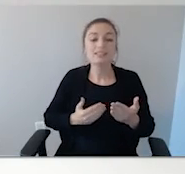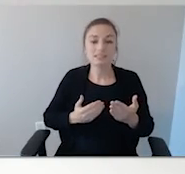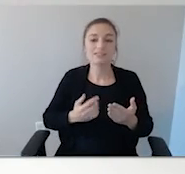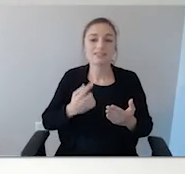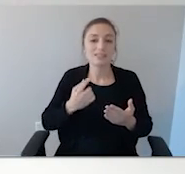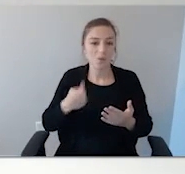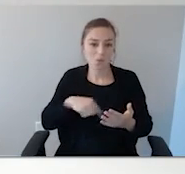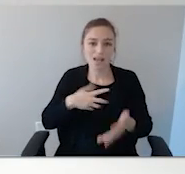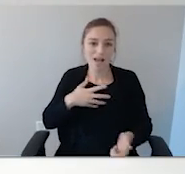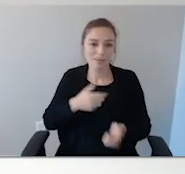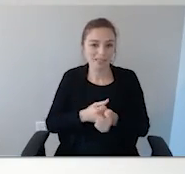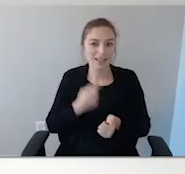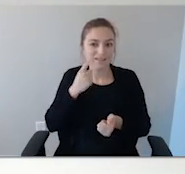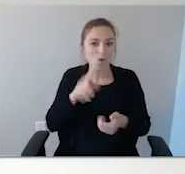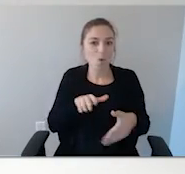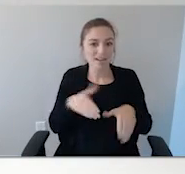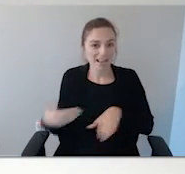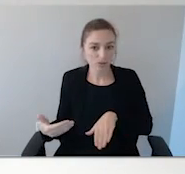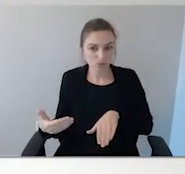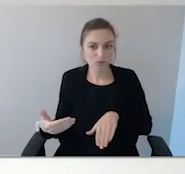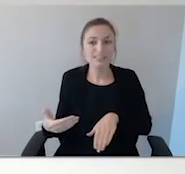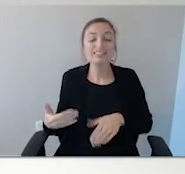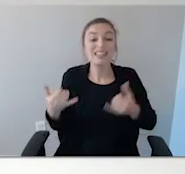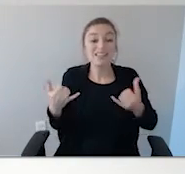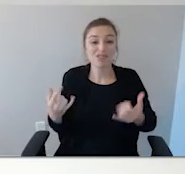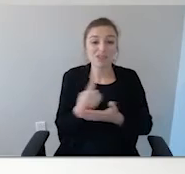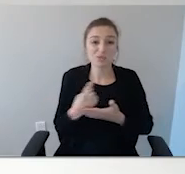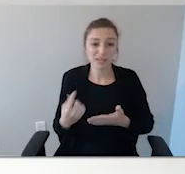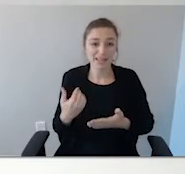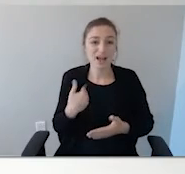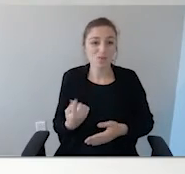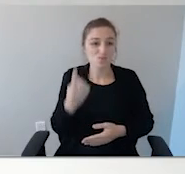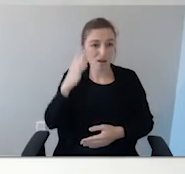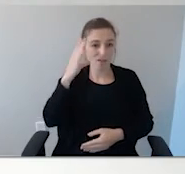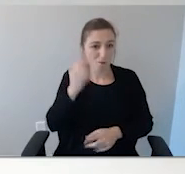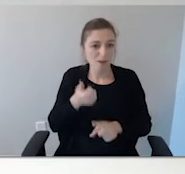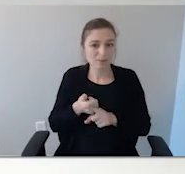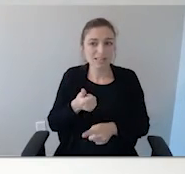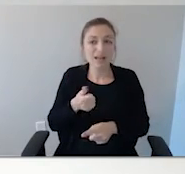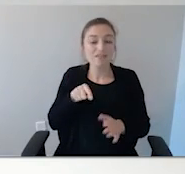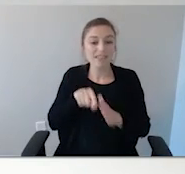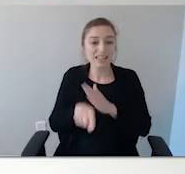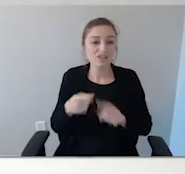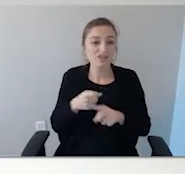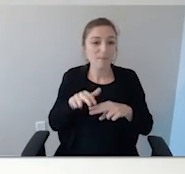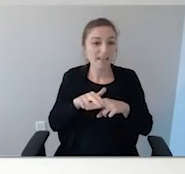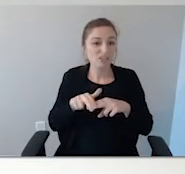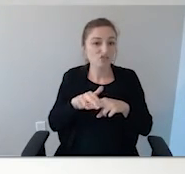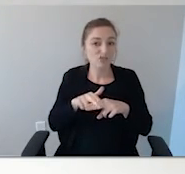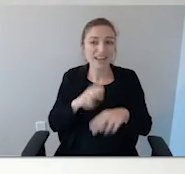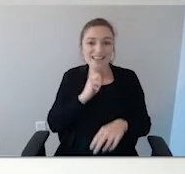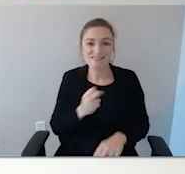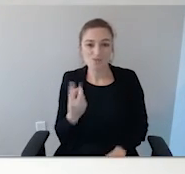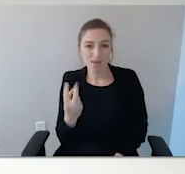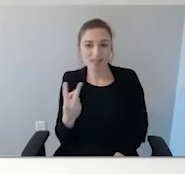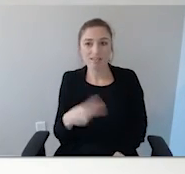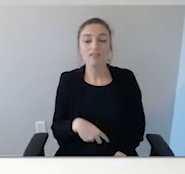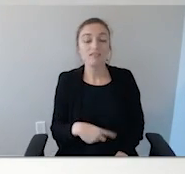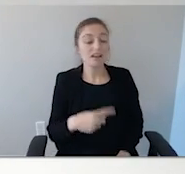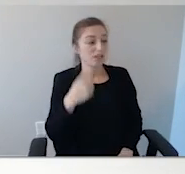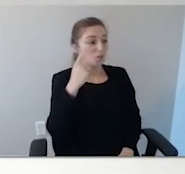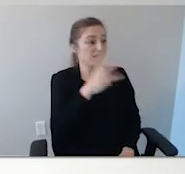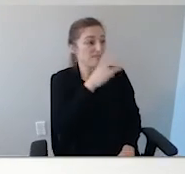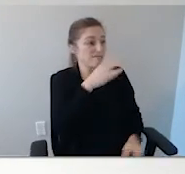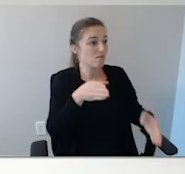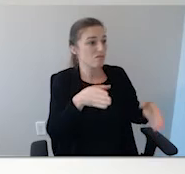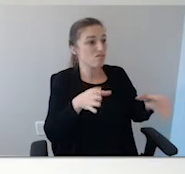who was killed by a train, 12 years old. I tried to go along the shore, and I went deep. I thought maybe